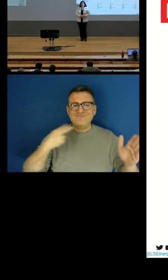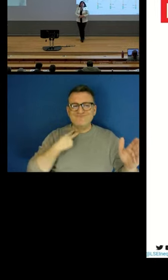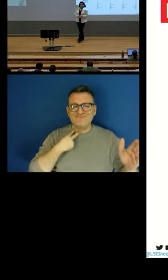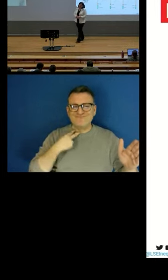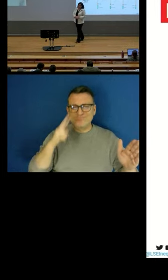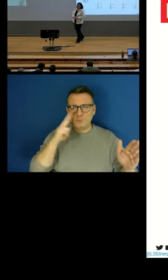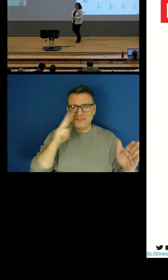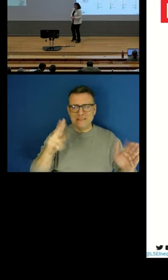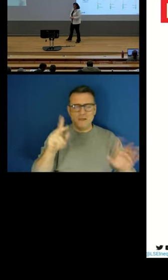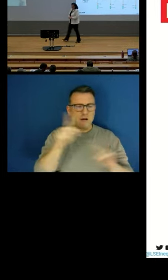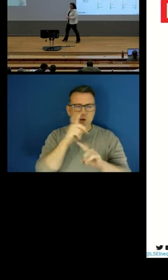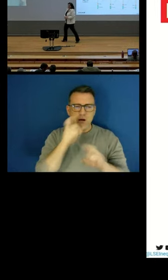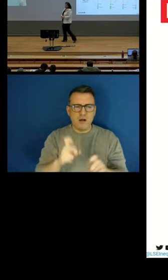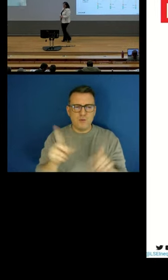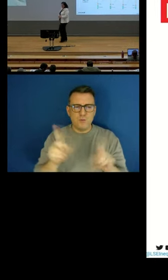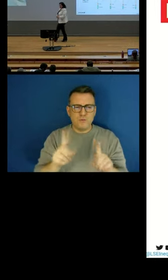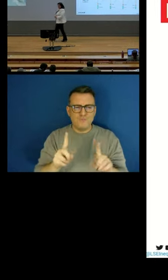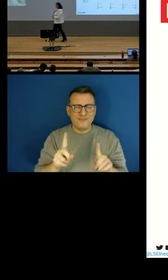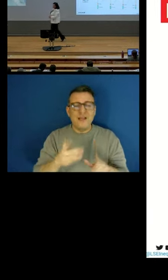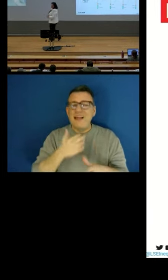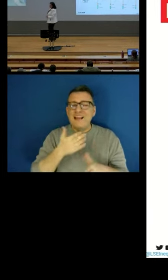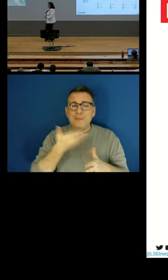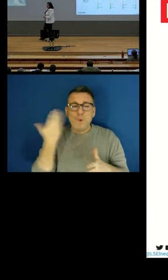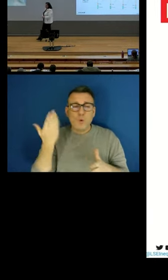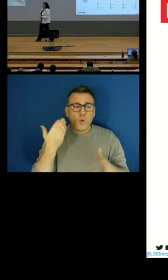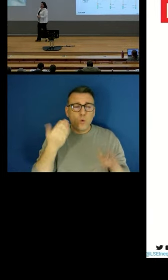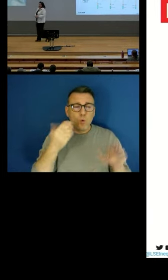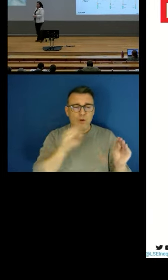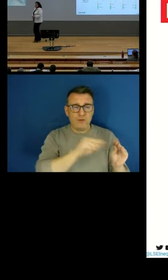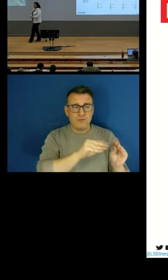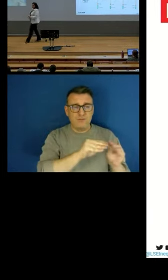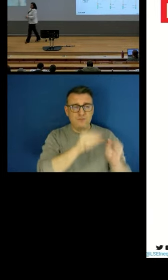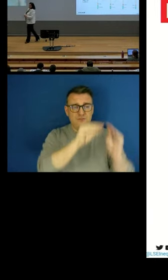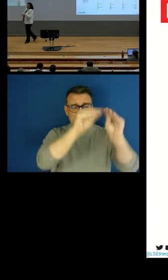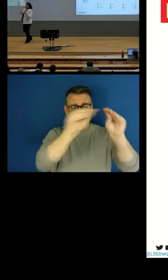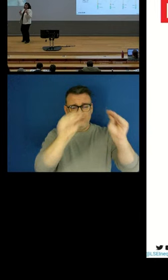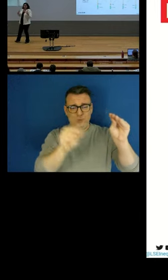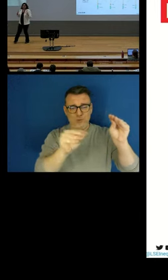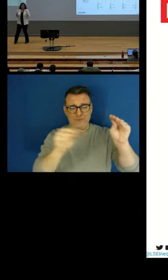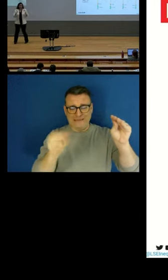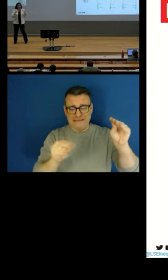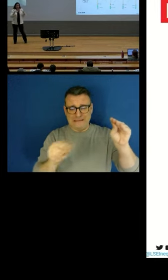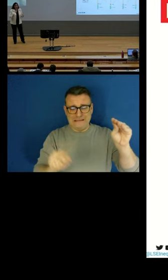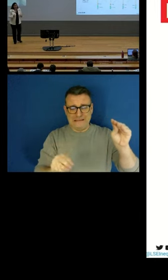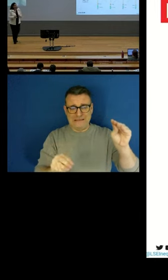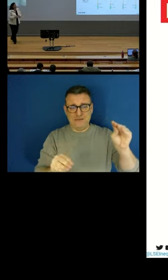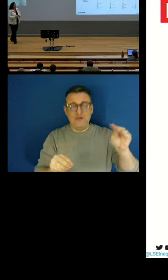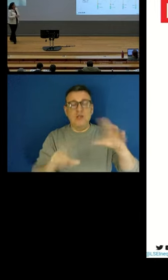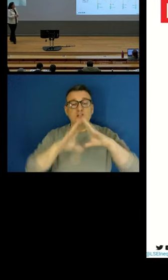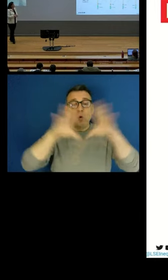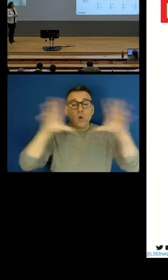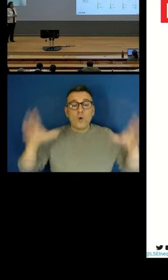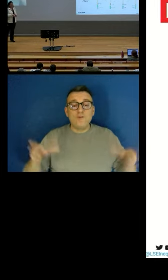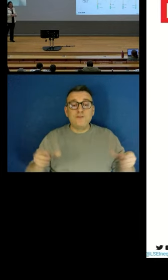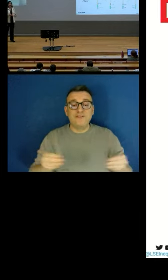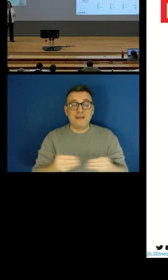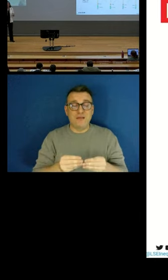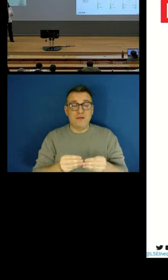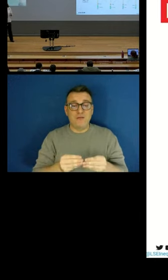there's very little mobility between these segments of the labor market. So if you look at all the people who are not deprived,